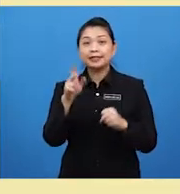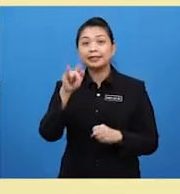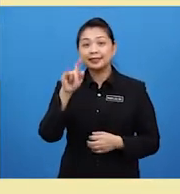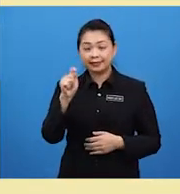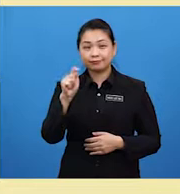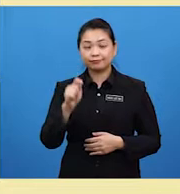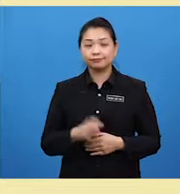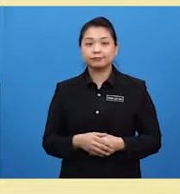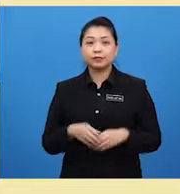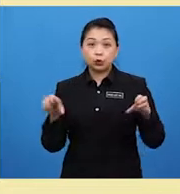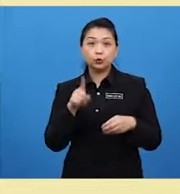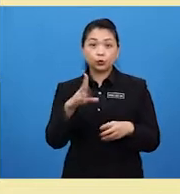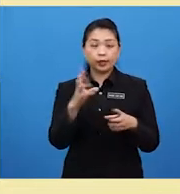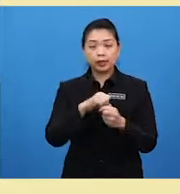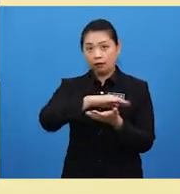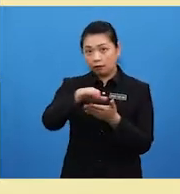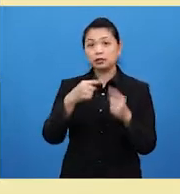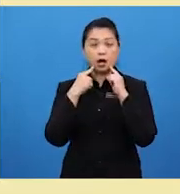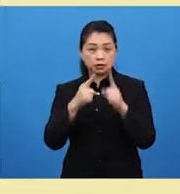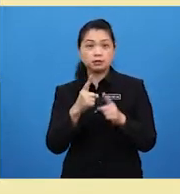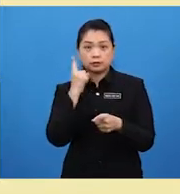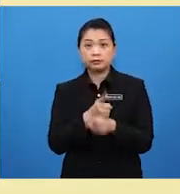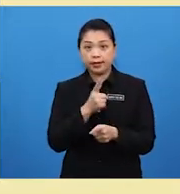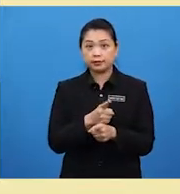Do you get all the answers correct?